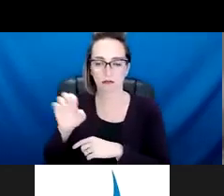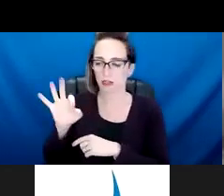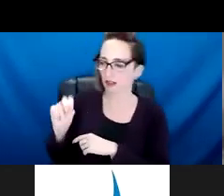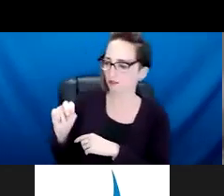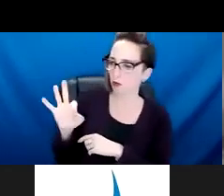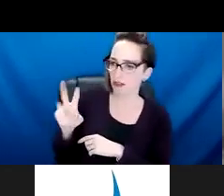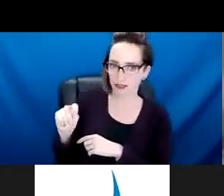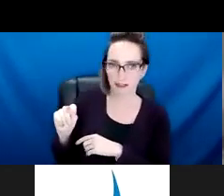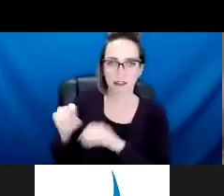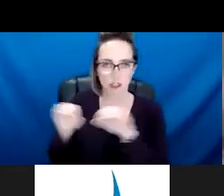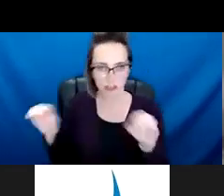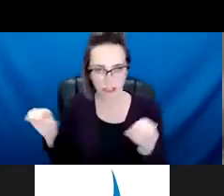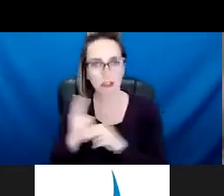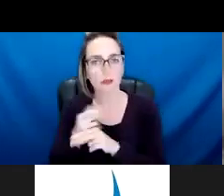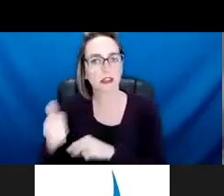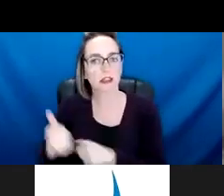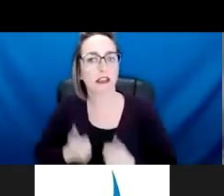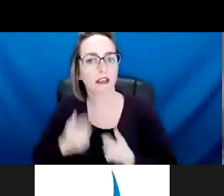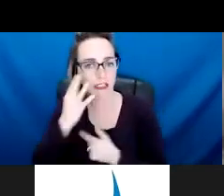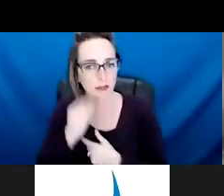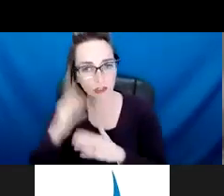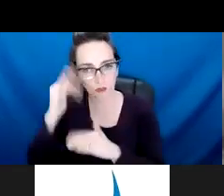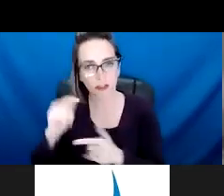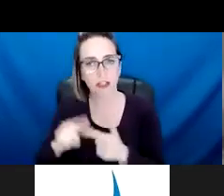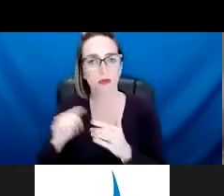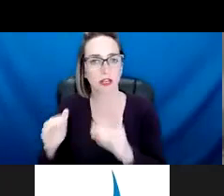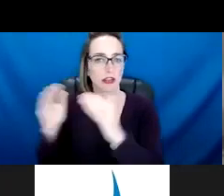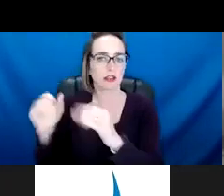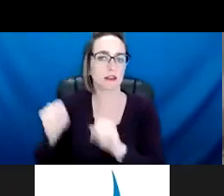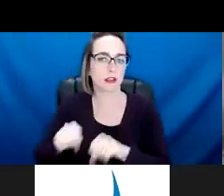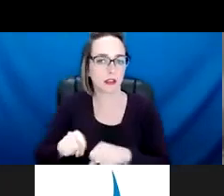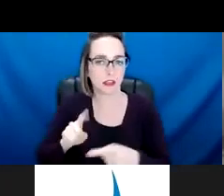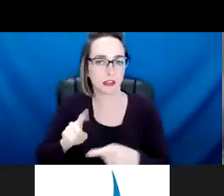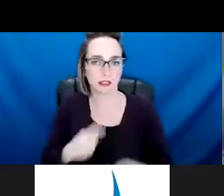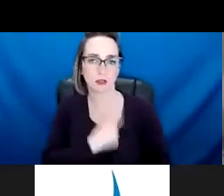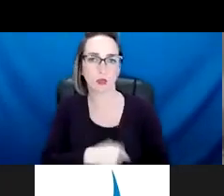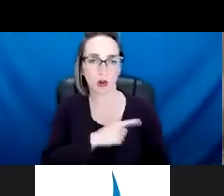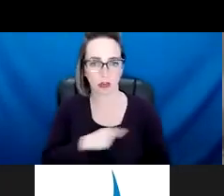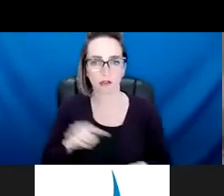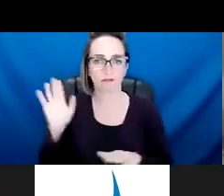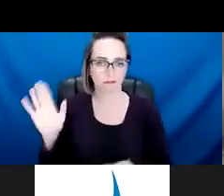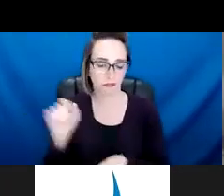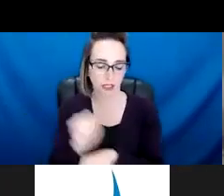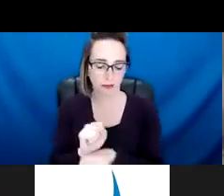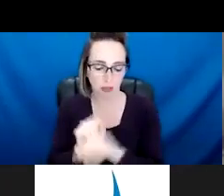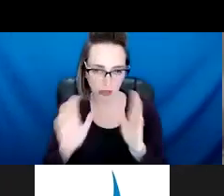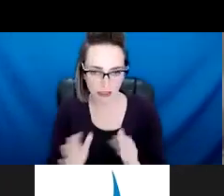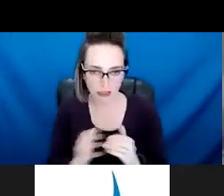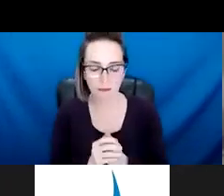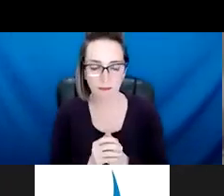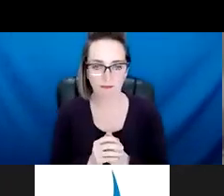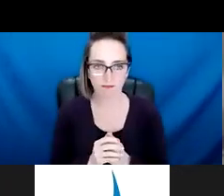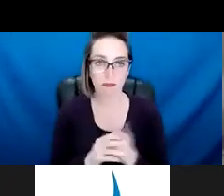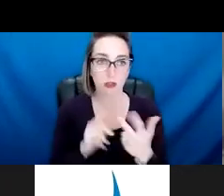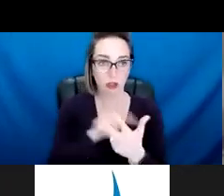experience to hopefully enhance their ability to be sworn employees. Along with that, we are also